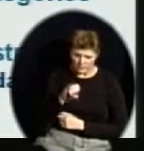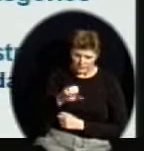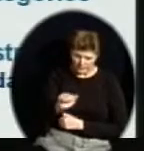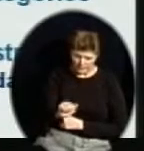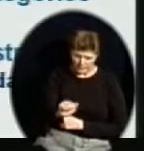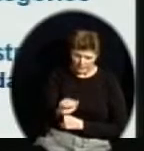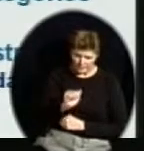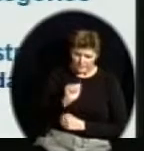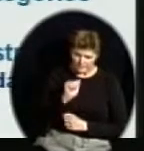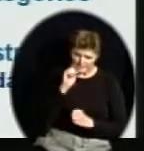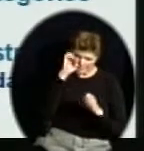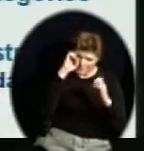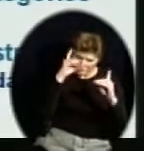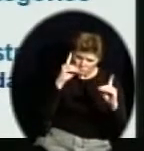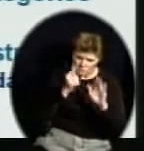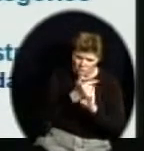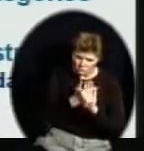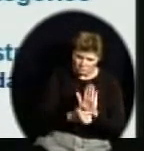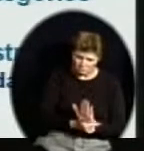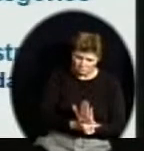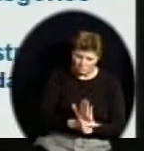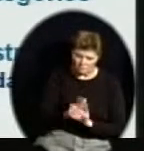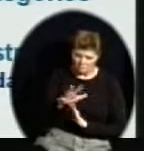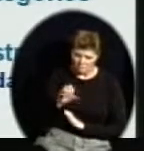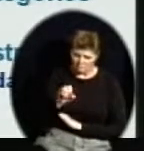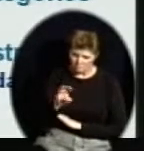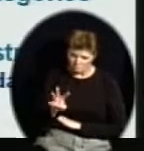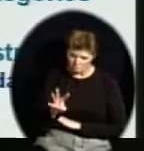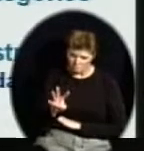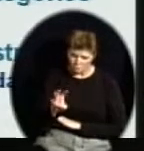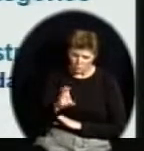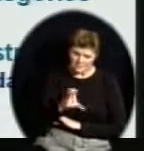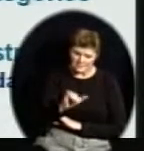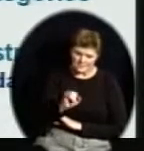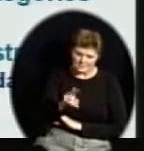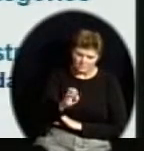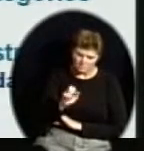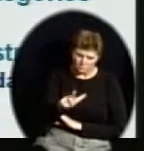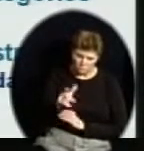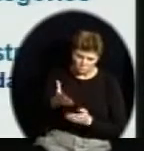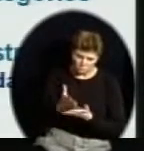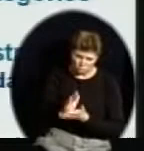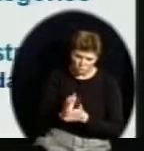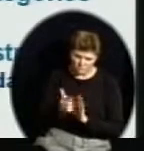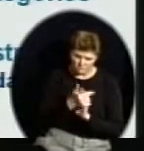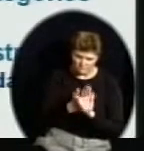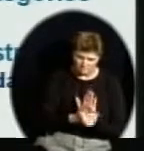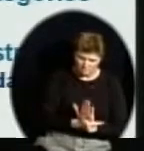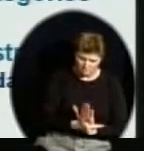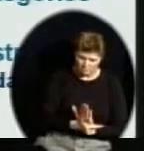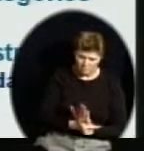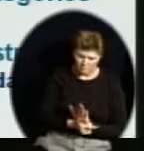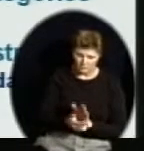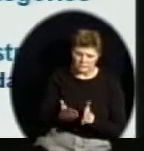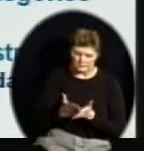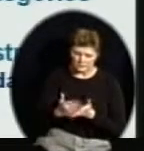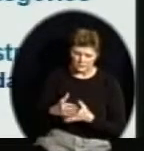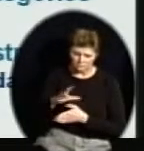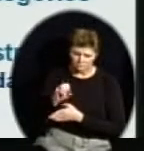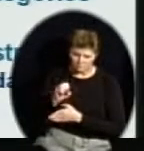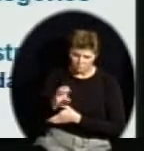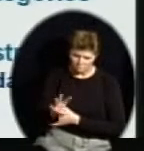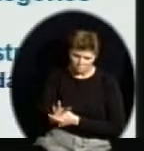Section 504 is a civil rights law. IDEA is a federally funded law. Section 504 has no funding.